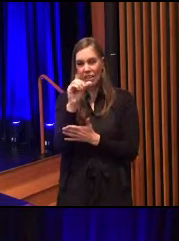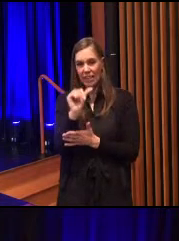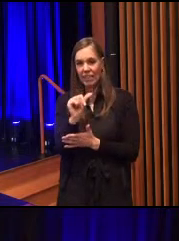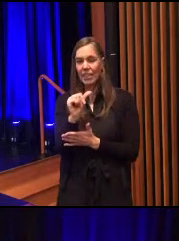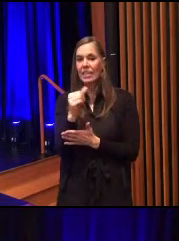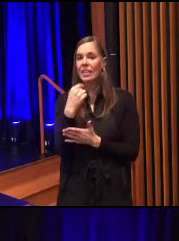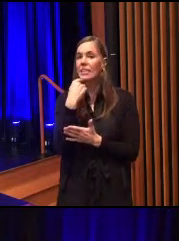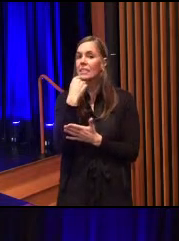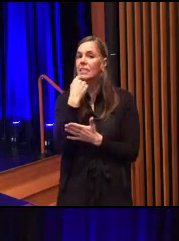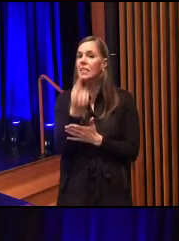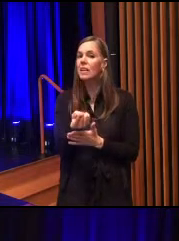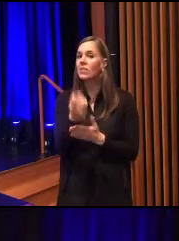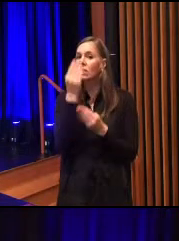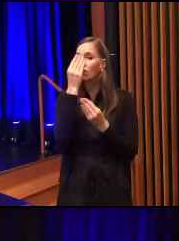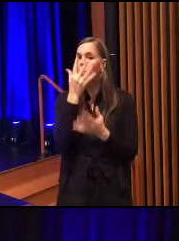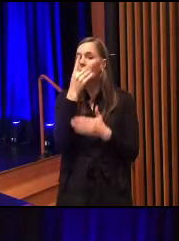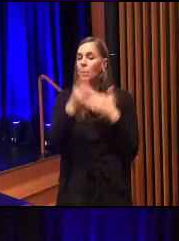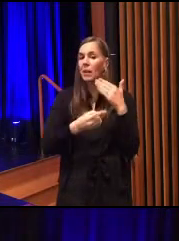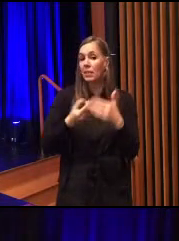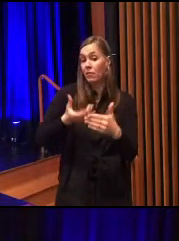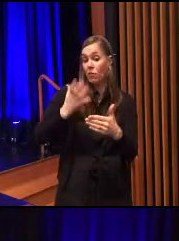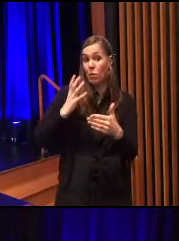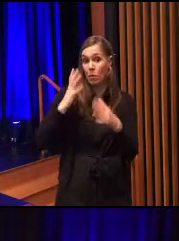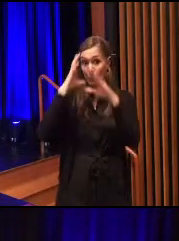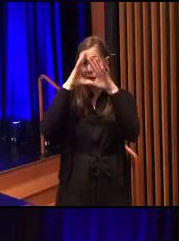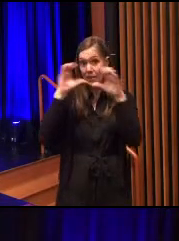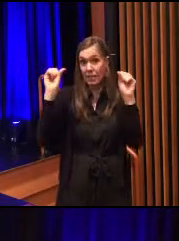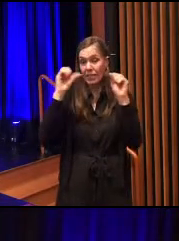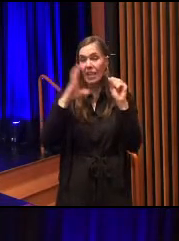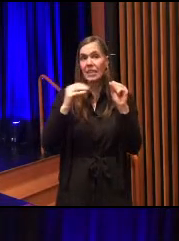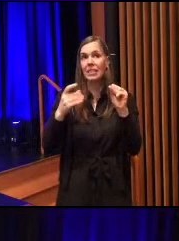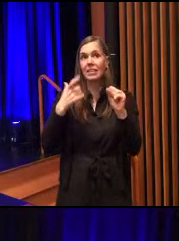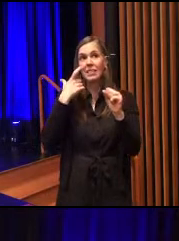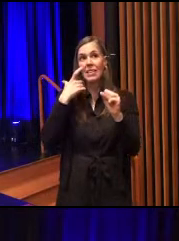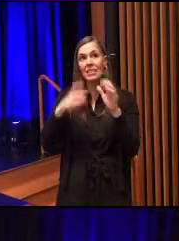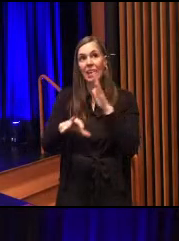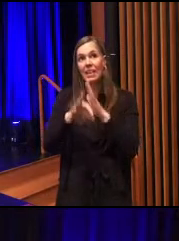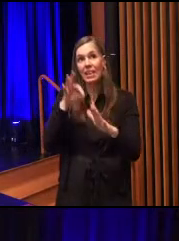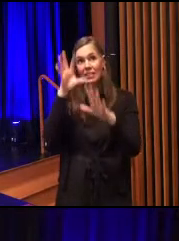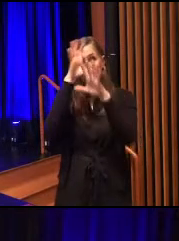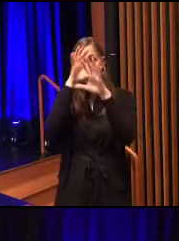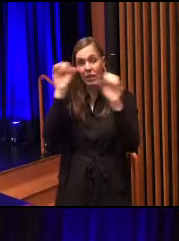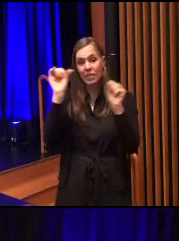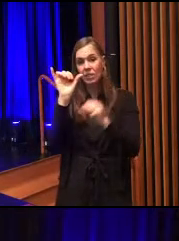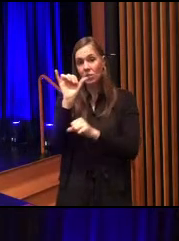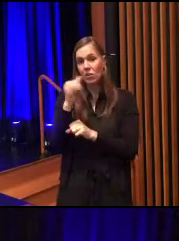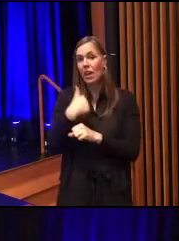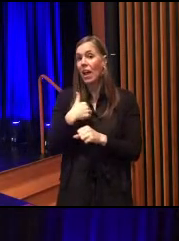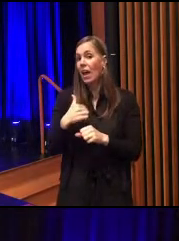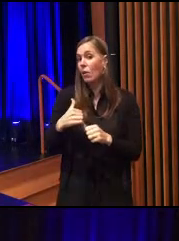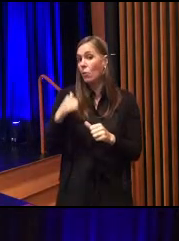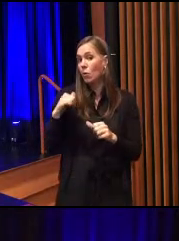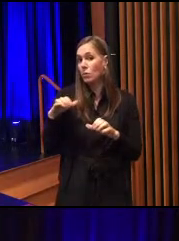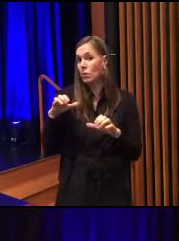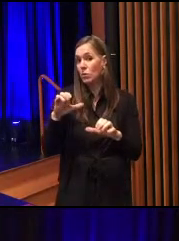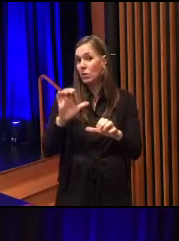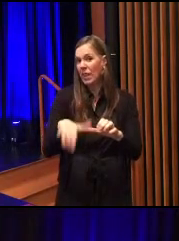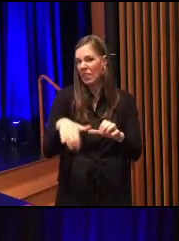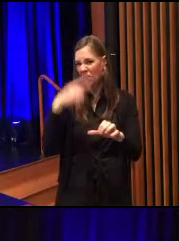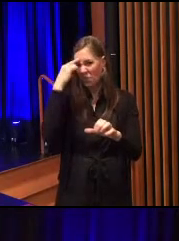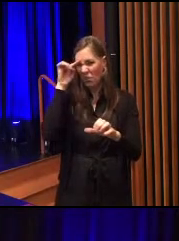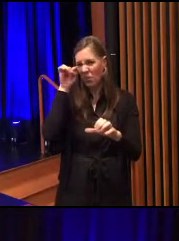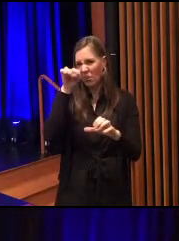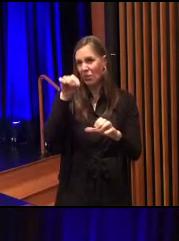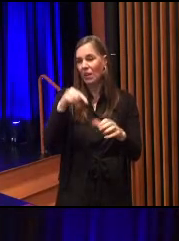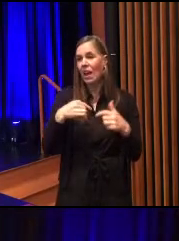of the former president and remarks of the newly elected president. I won't do that to you. And I will